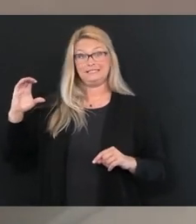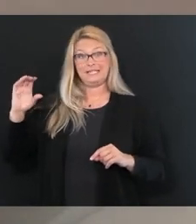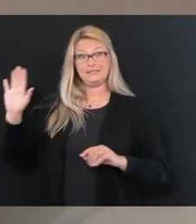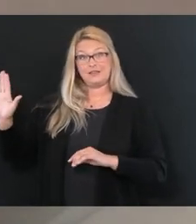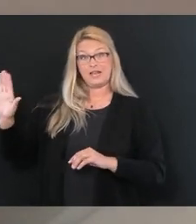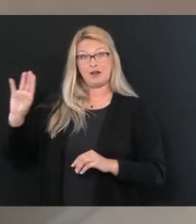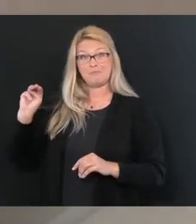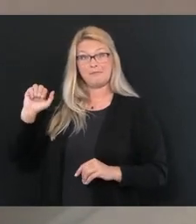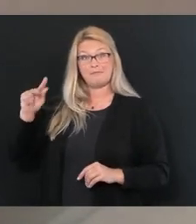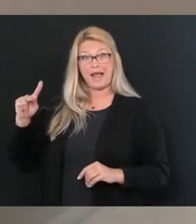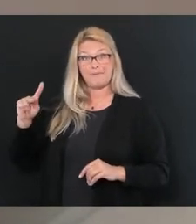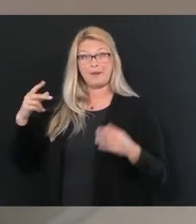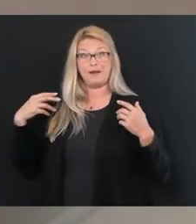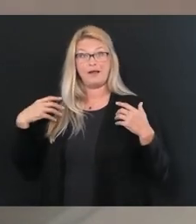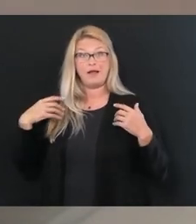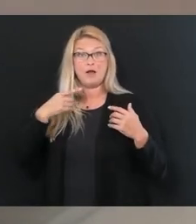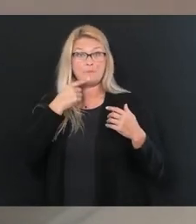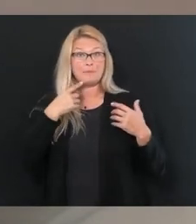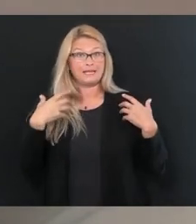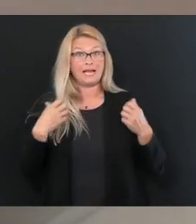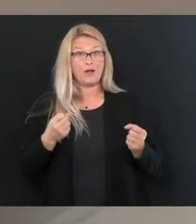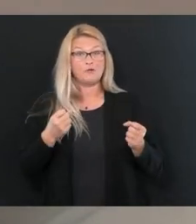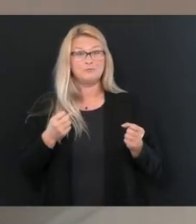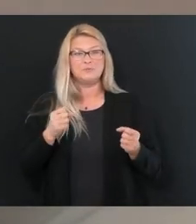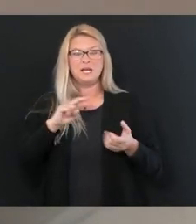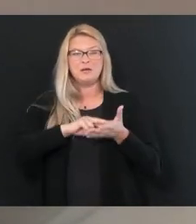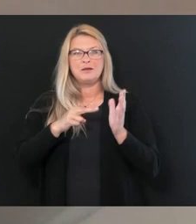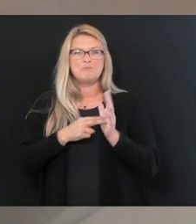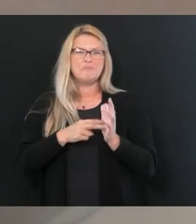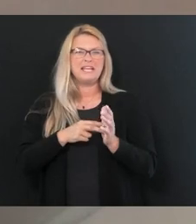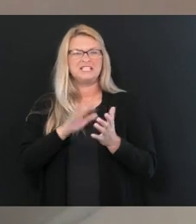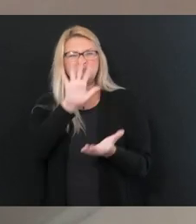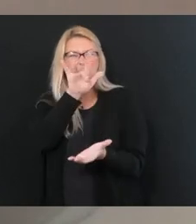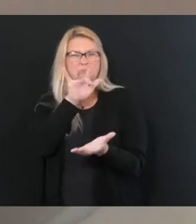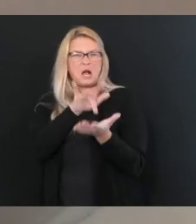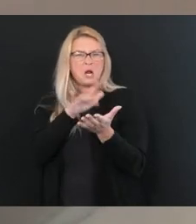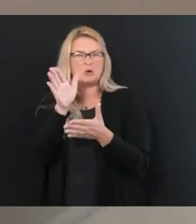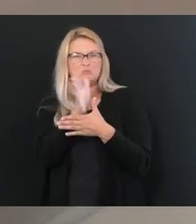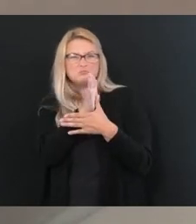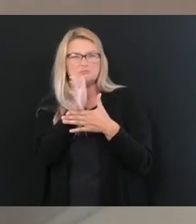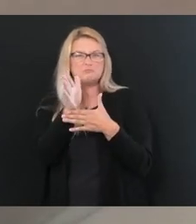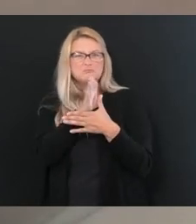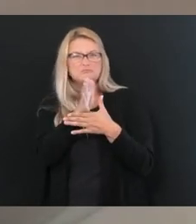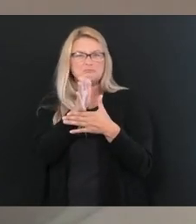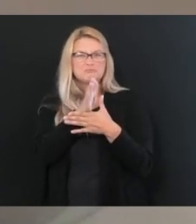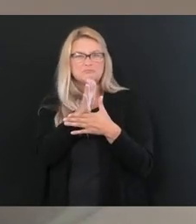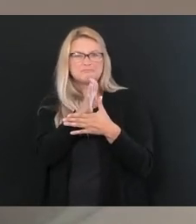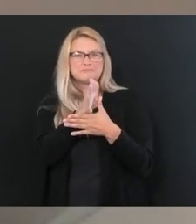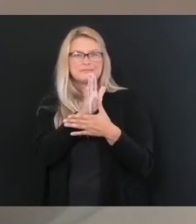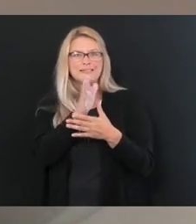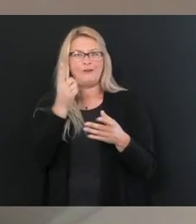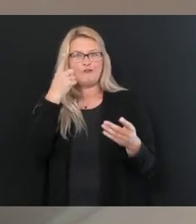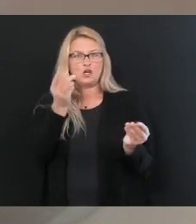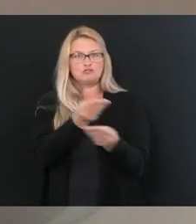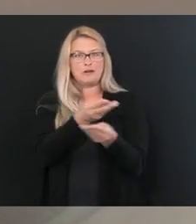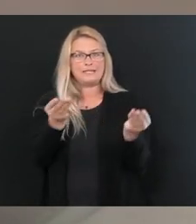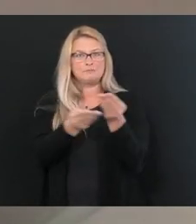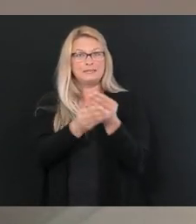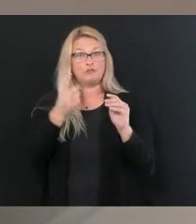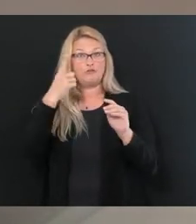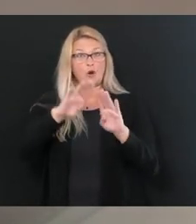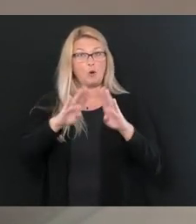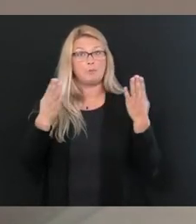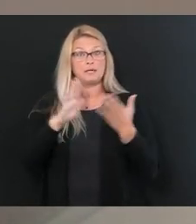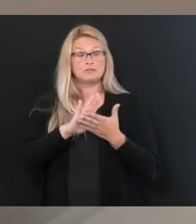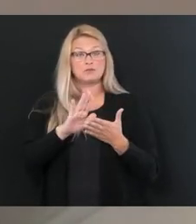health, that is a moderate risk of transmission when you look at opening schools, et cetera. But we decided, because we wanted to be